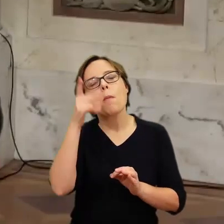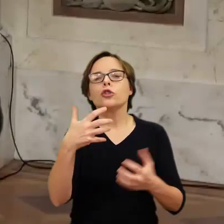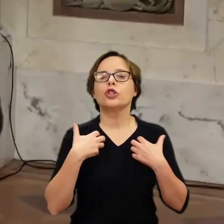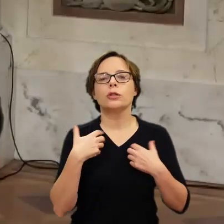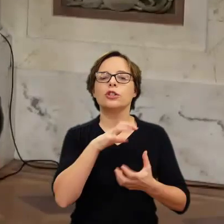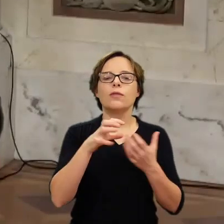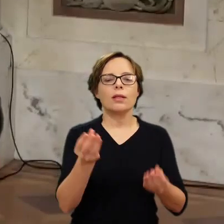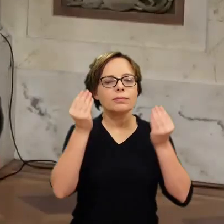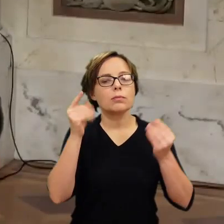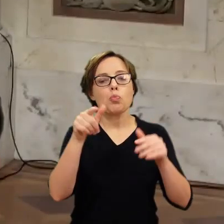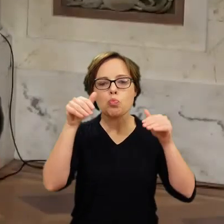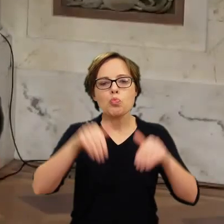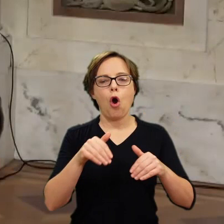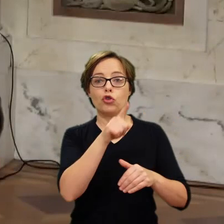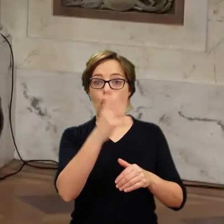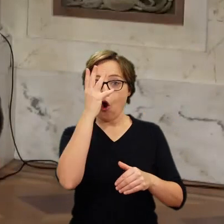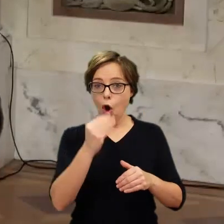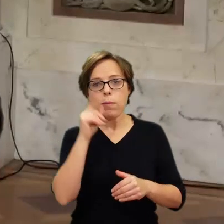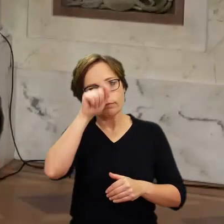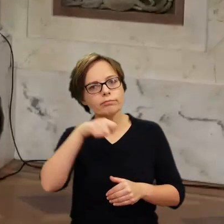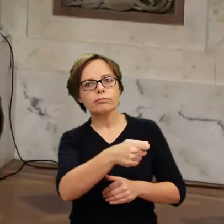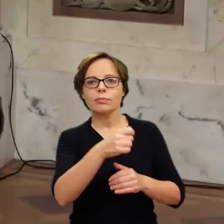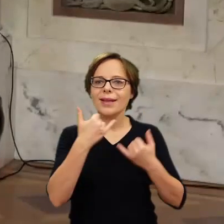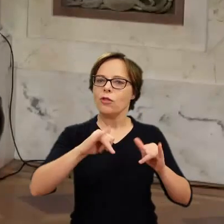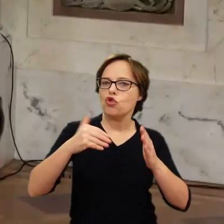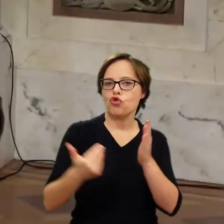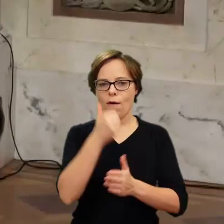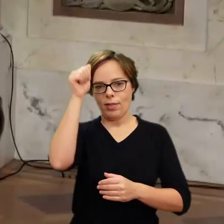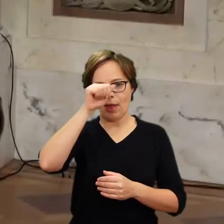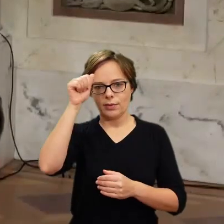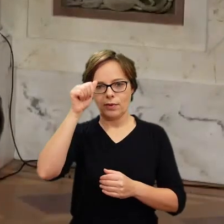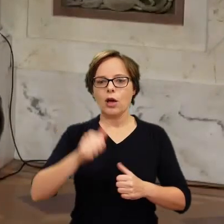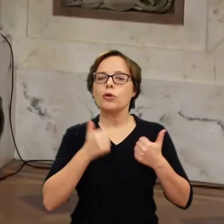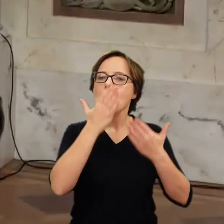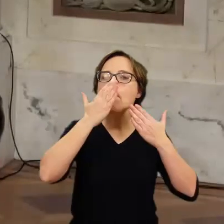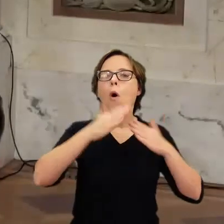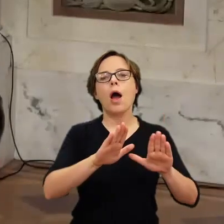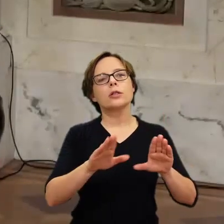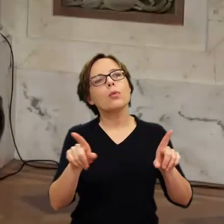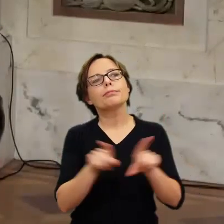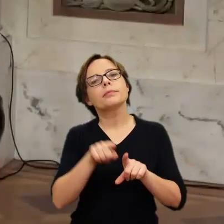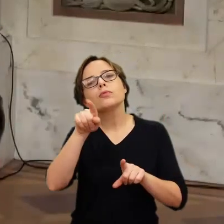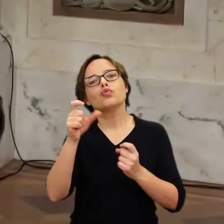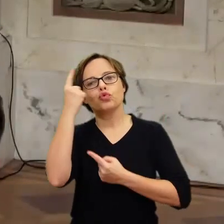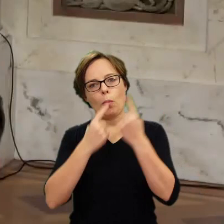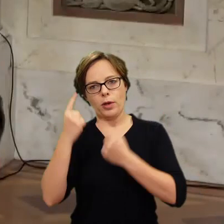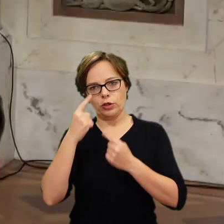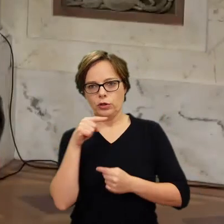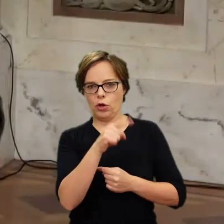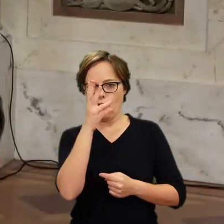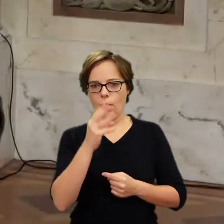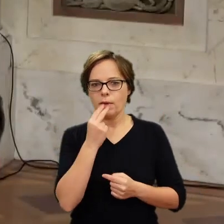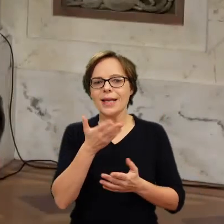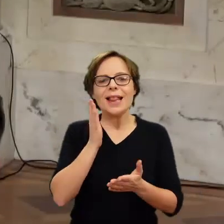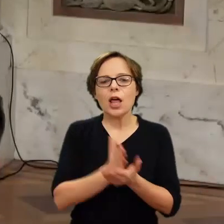could put a new name onto the painting, reflecting your own take on those identities, not on the